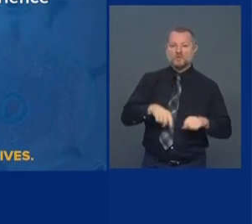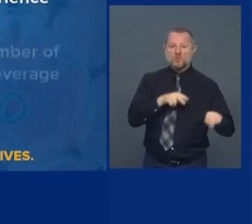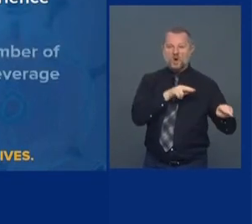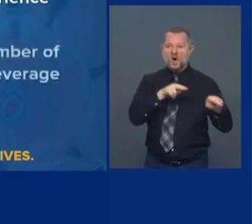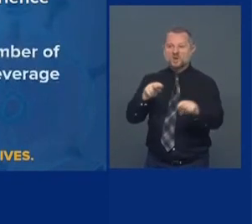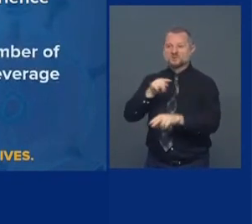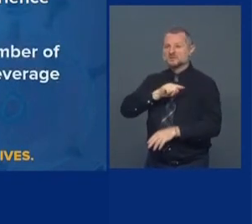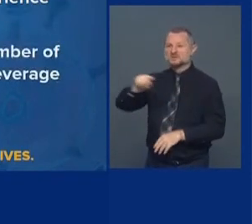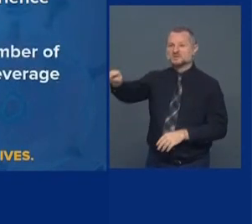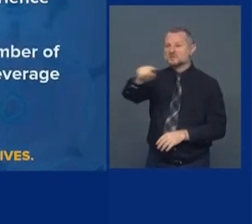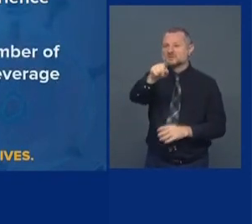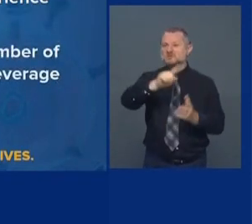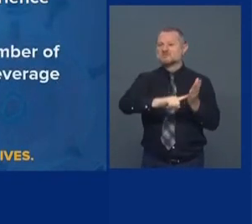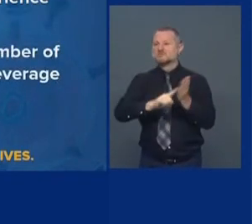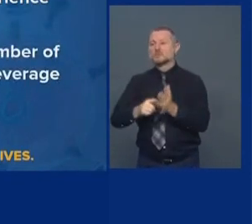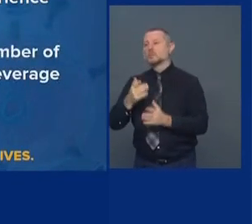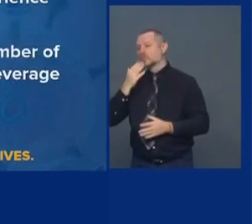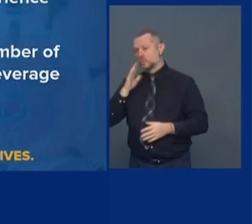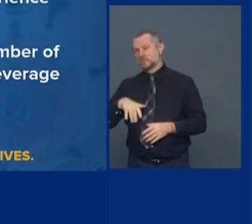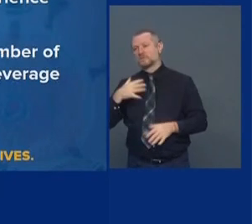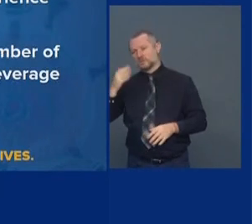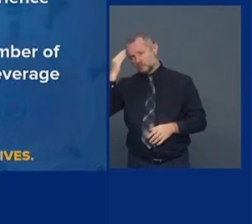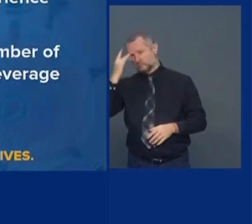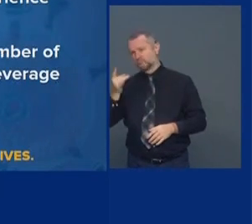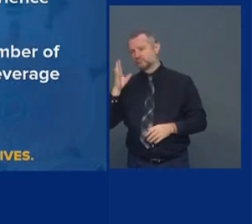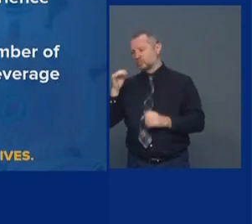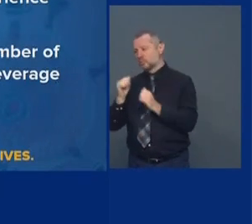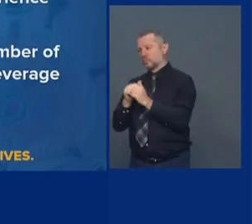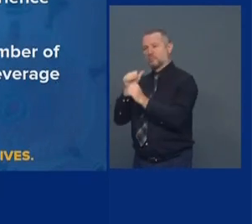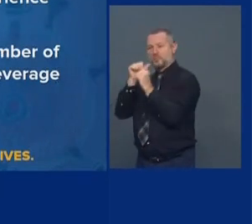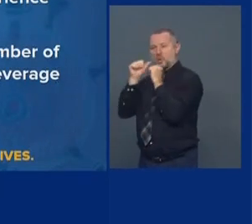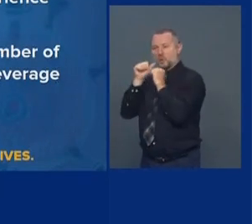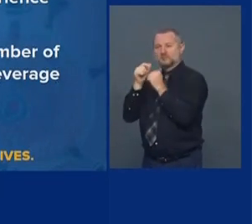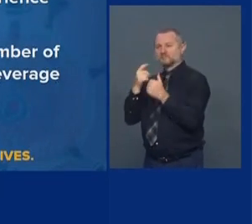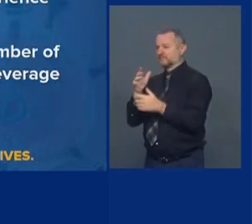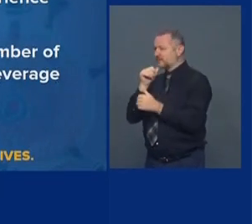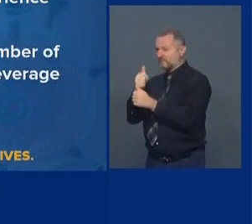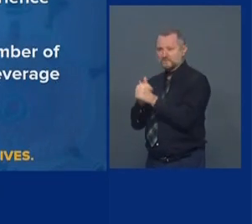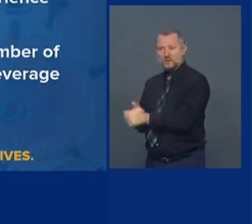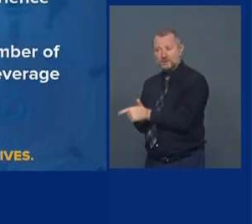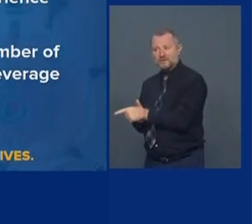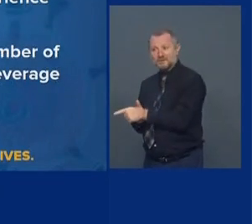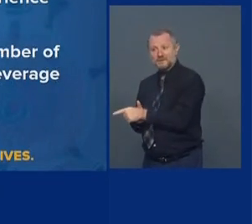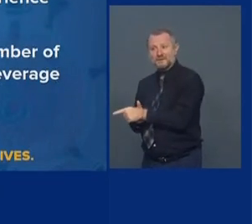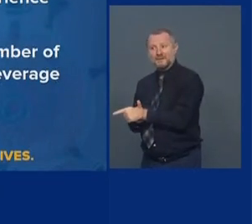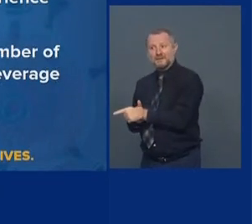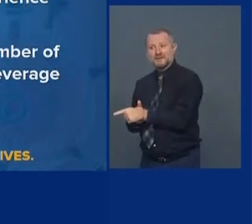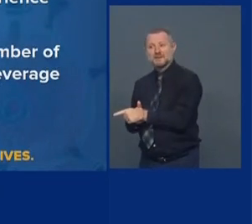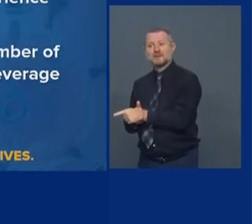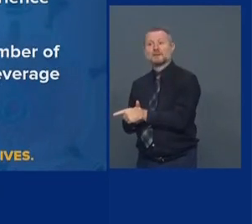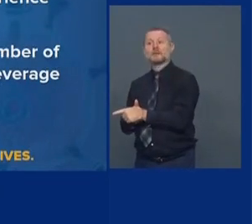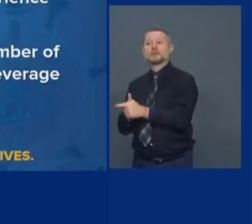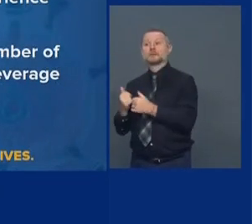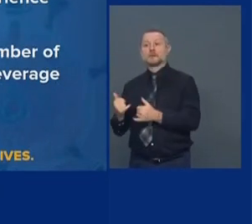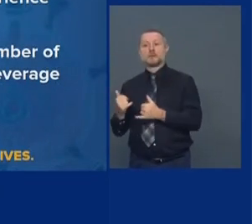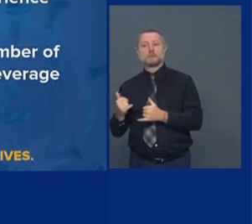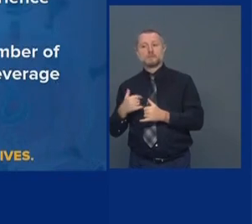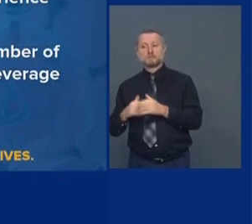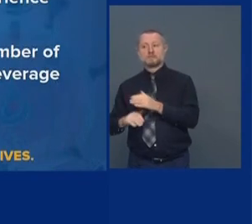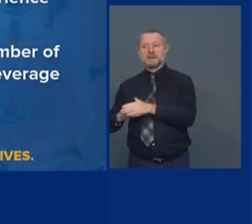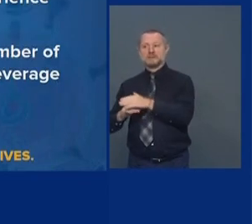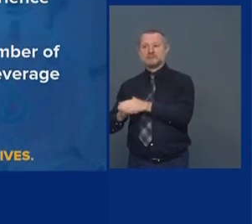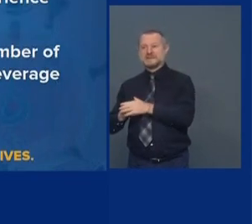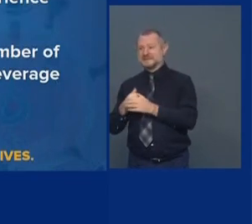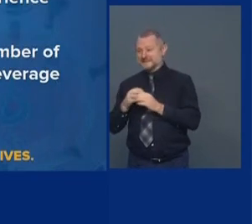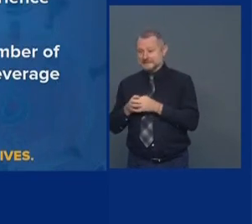experience with bars. You know that you're at your maximum in